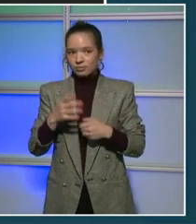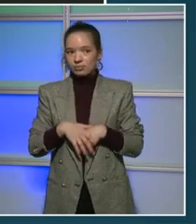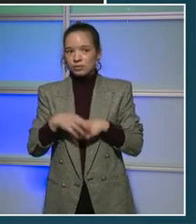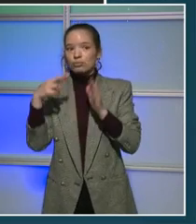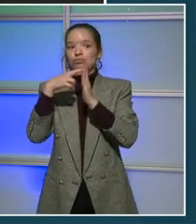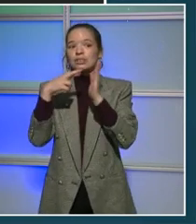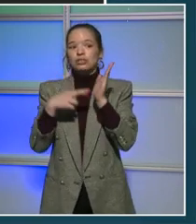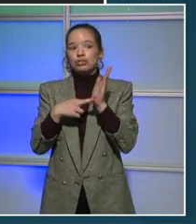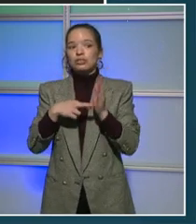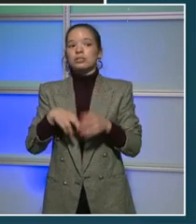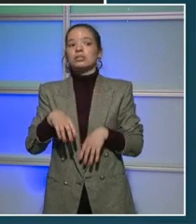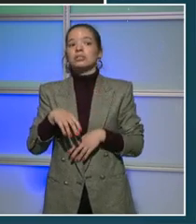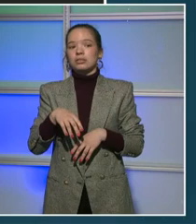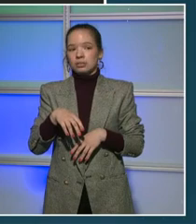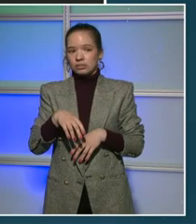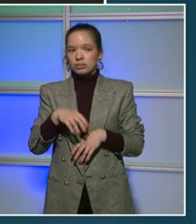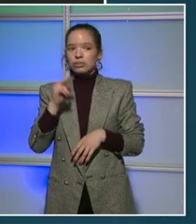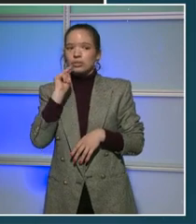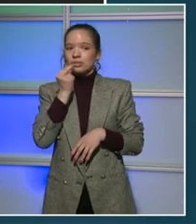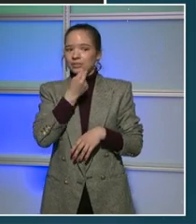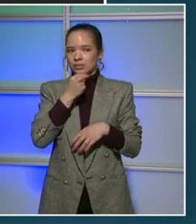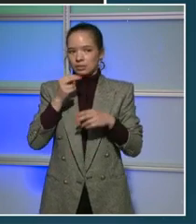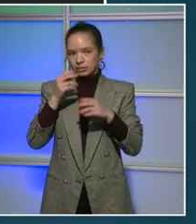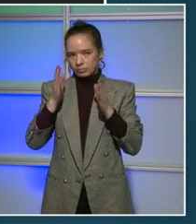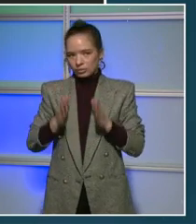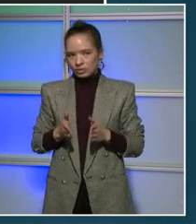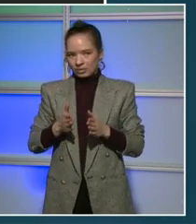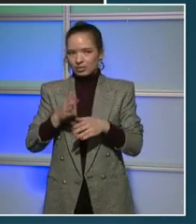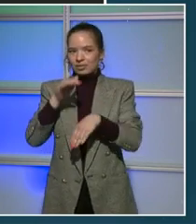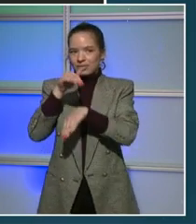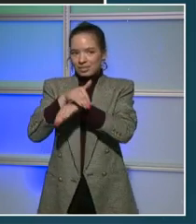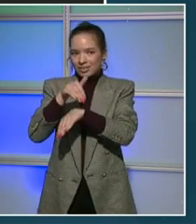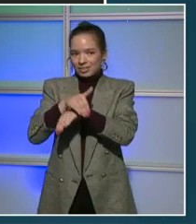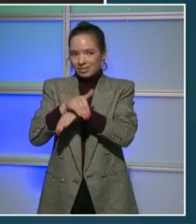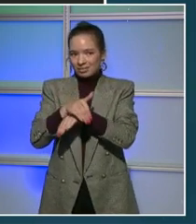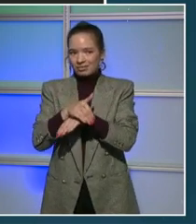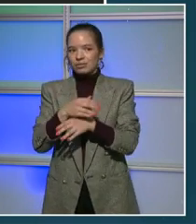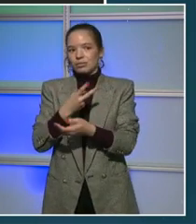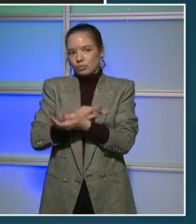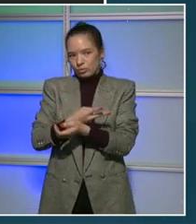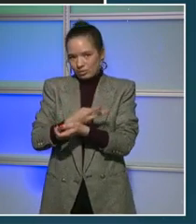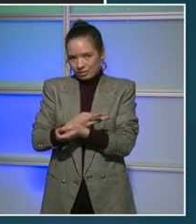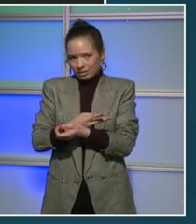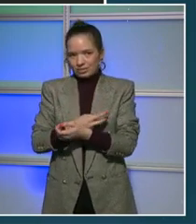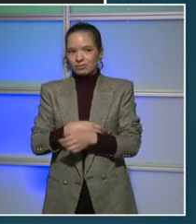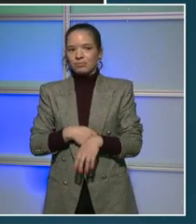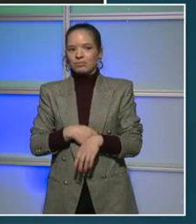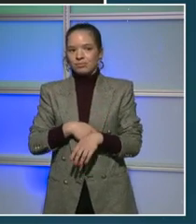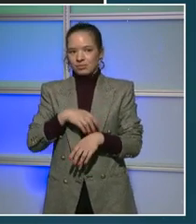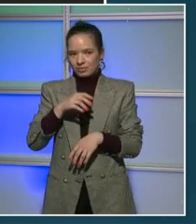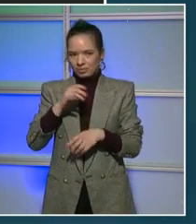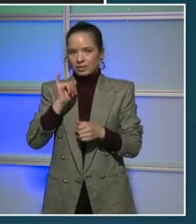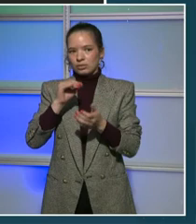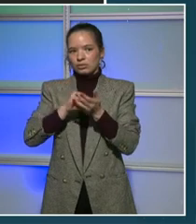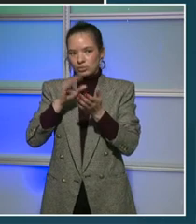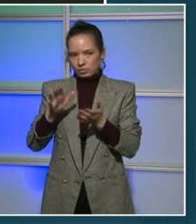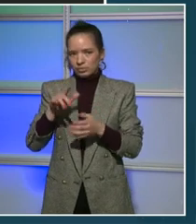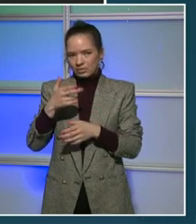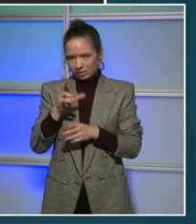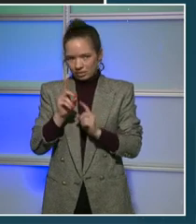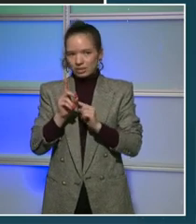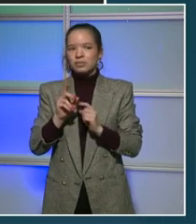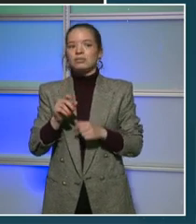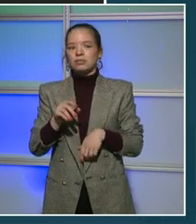Table. And by night, I am a doctoral student at the University of the District of Columbia. I'm really glad that we've been talking and having conversation as it relates to food